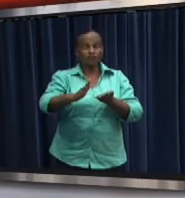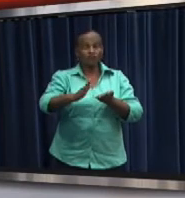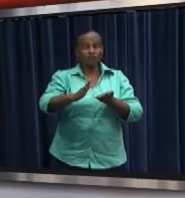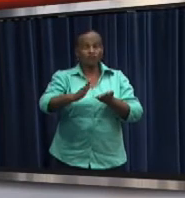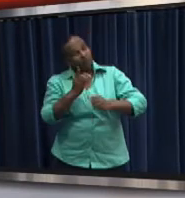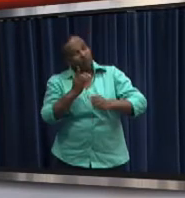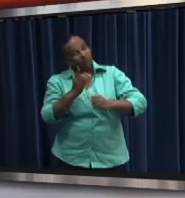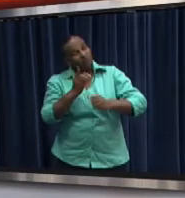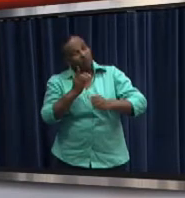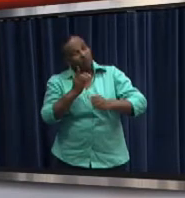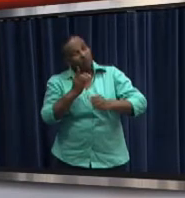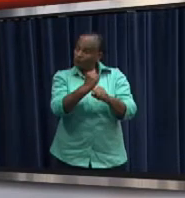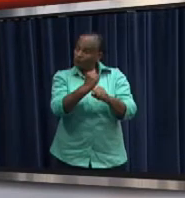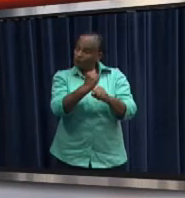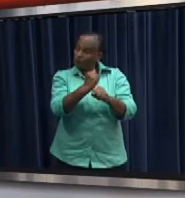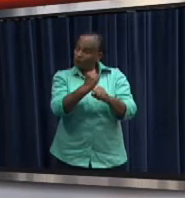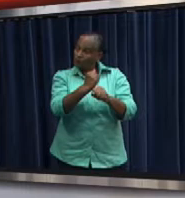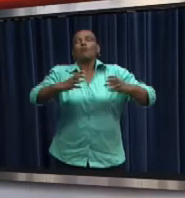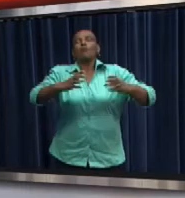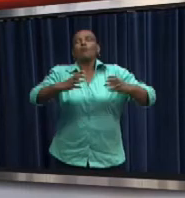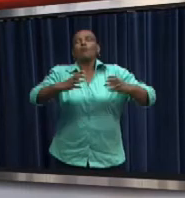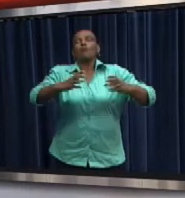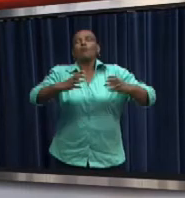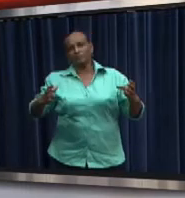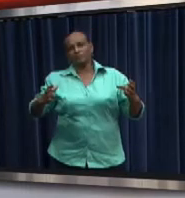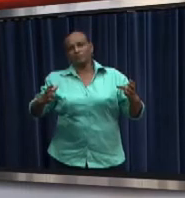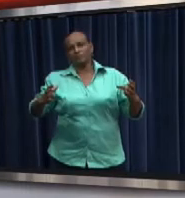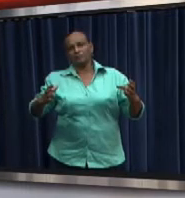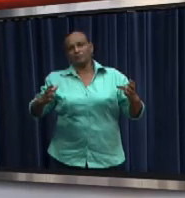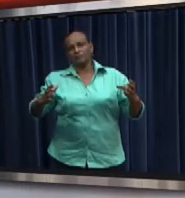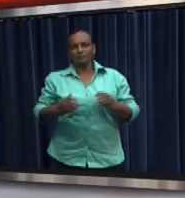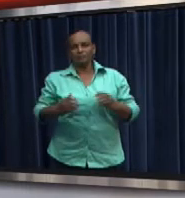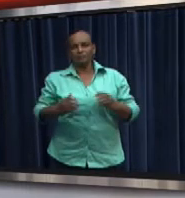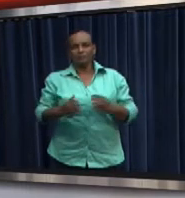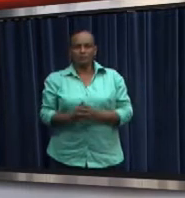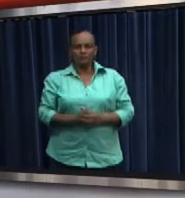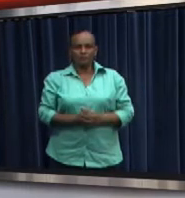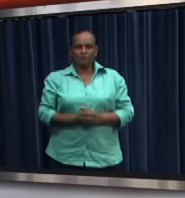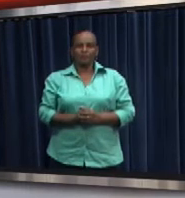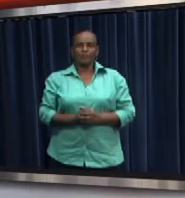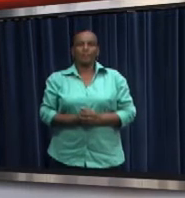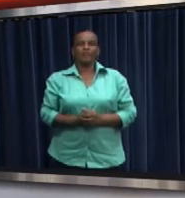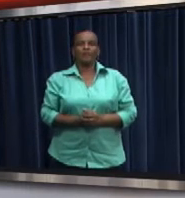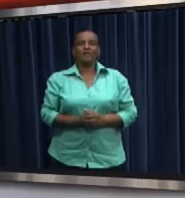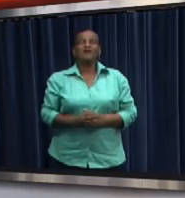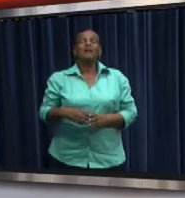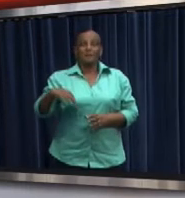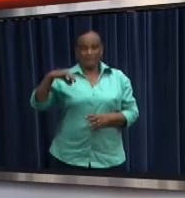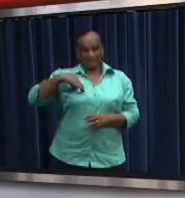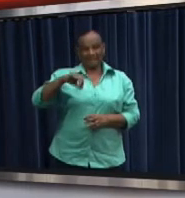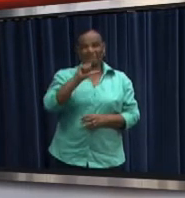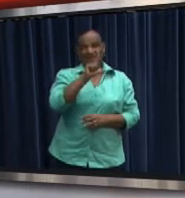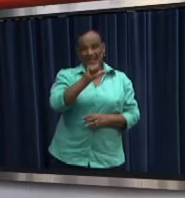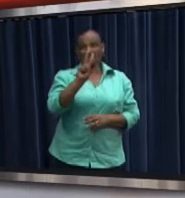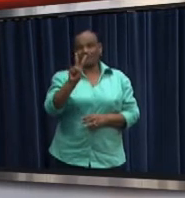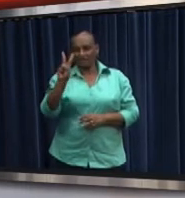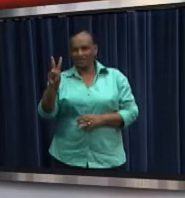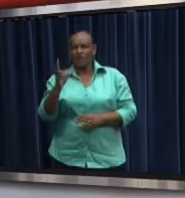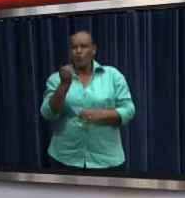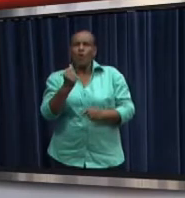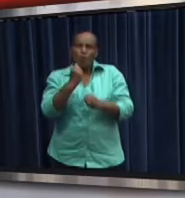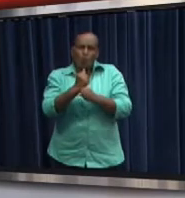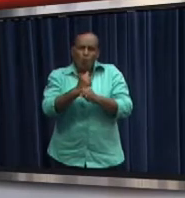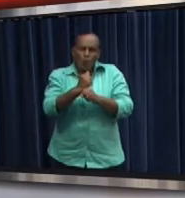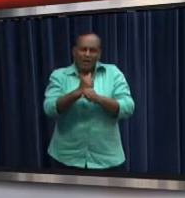but the need for helicopter services is still there. The Ministry of Agriculture, Livestock and Fisheries,